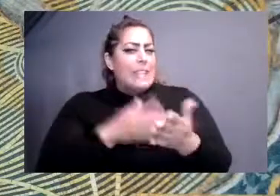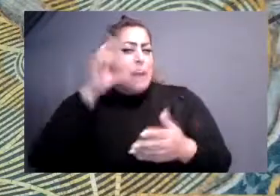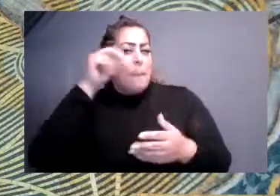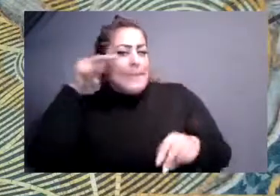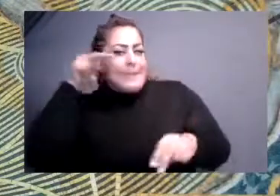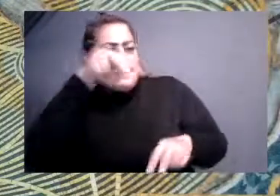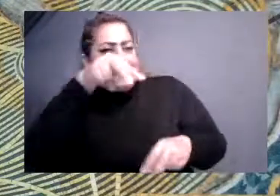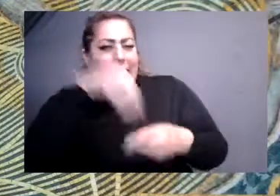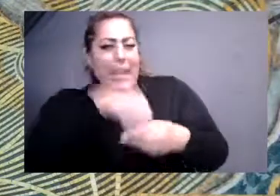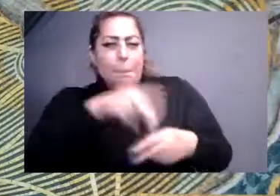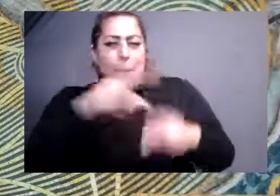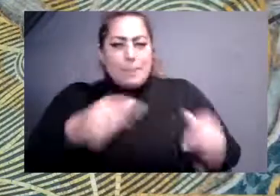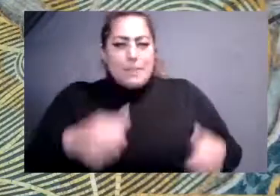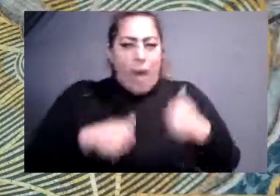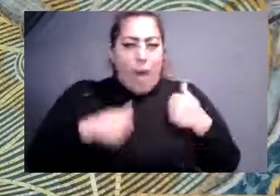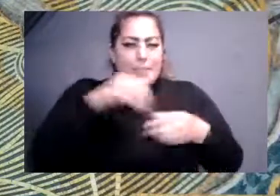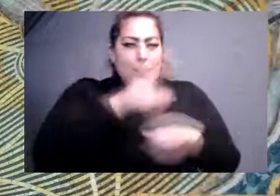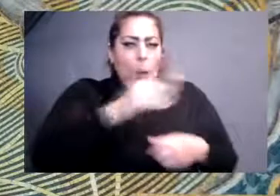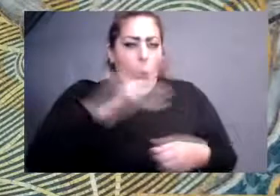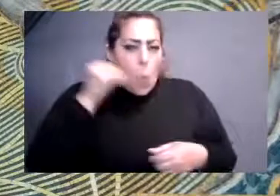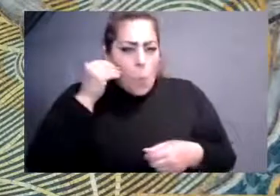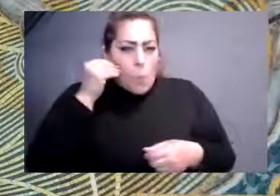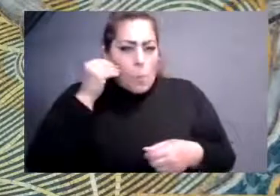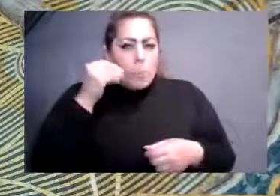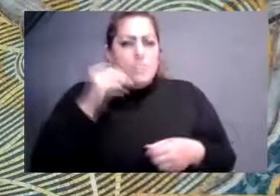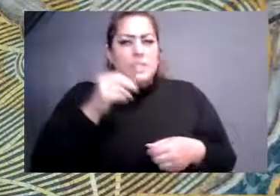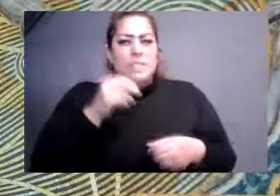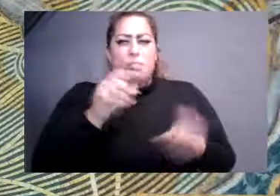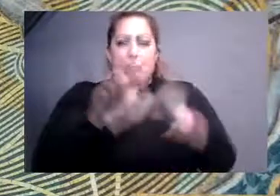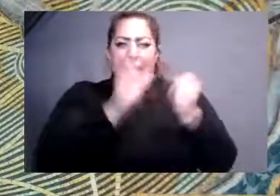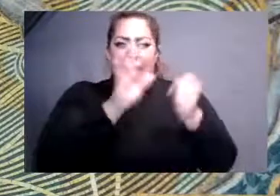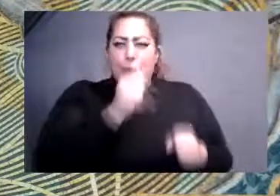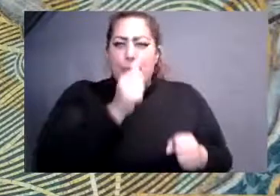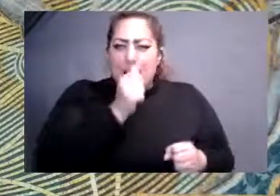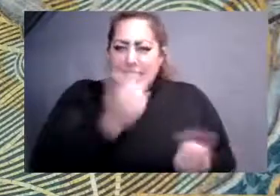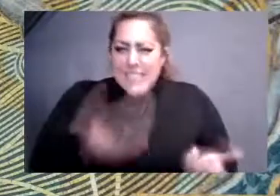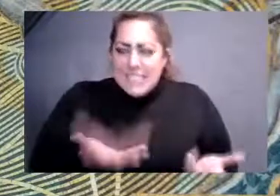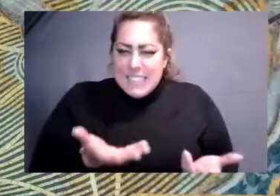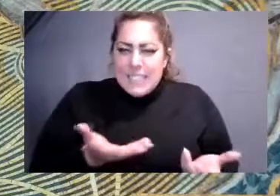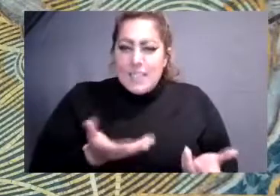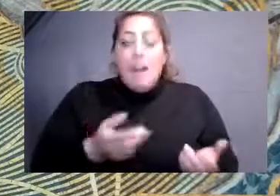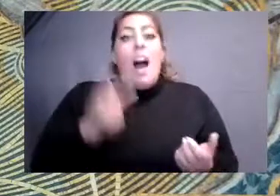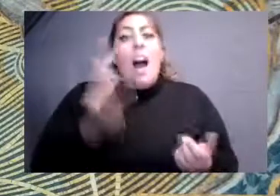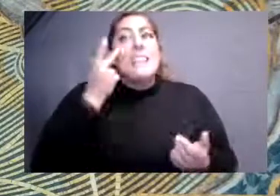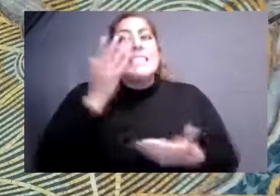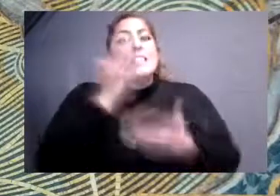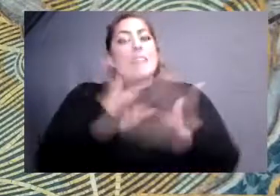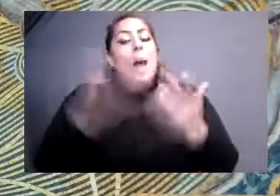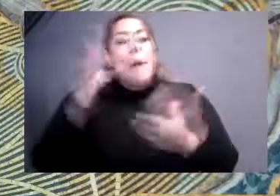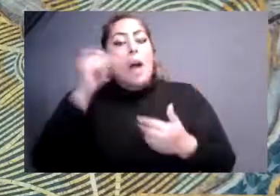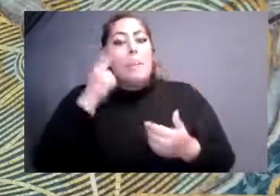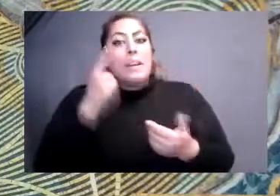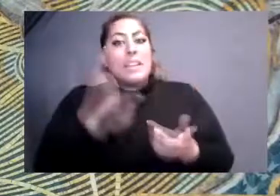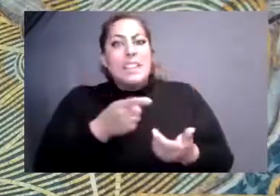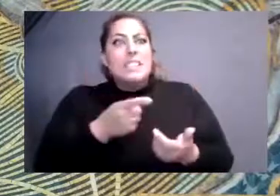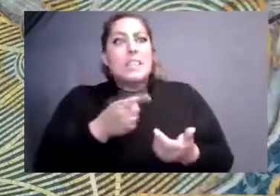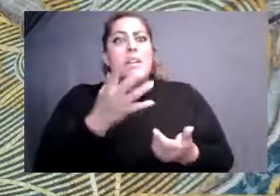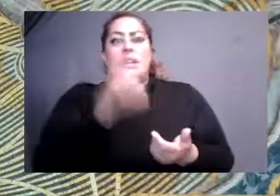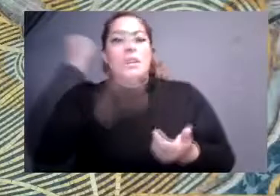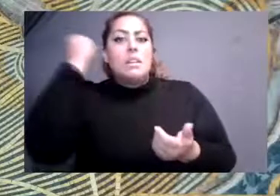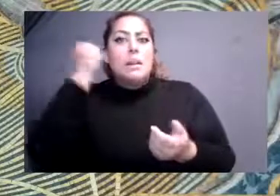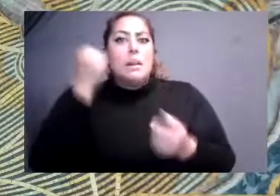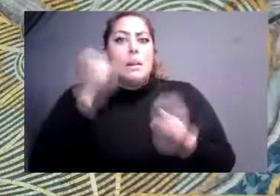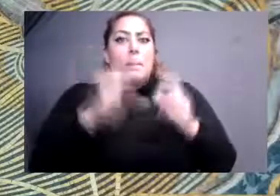seen the impacts and how, you know, companies are docking people's pay when their keyboards aren't active or